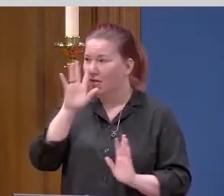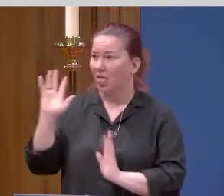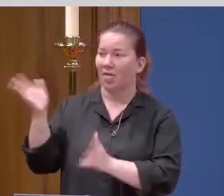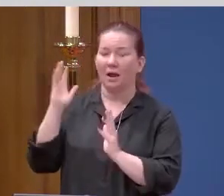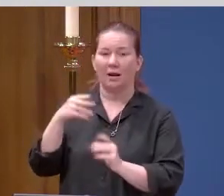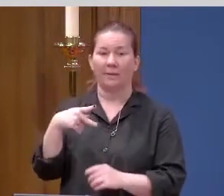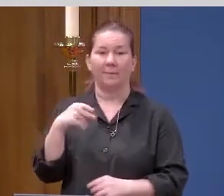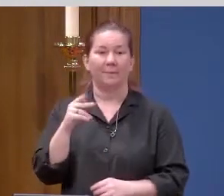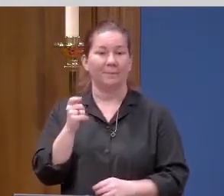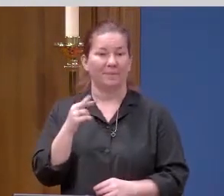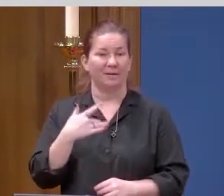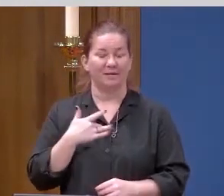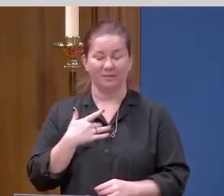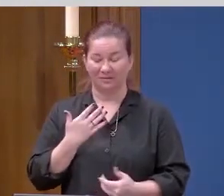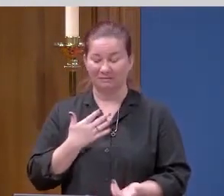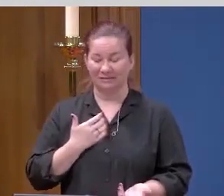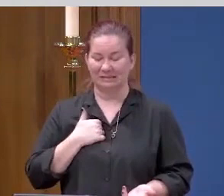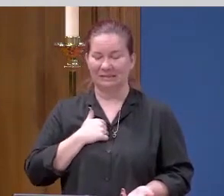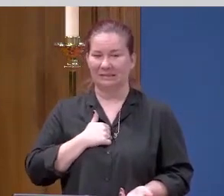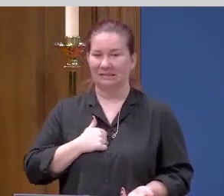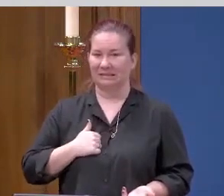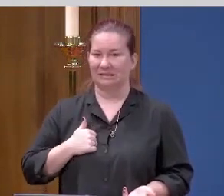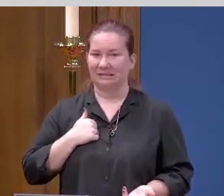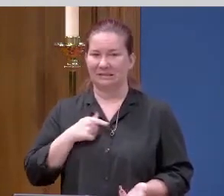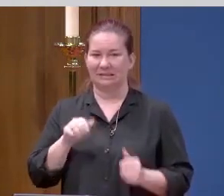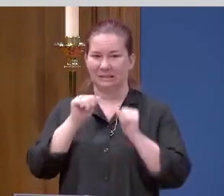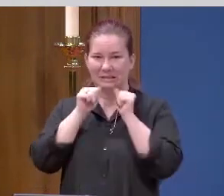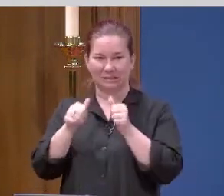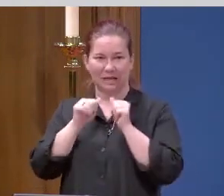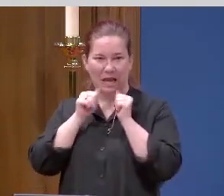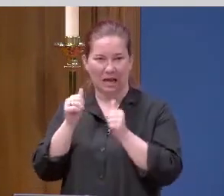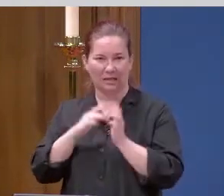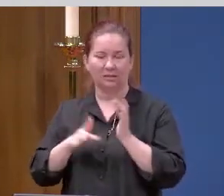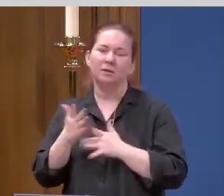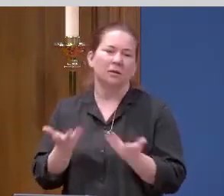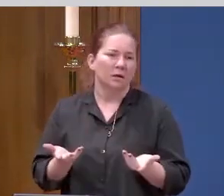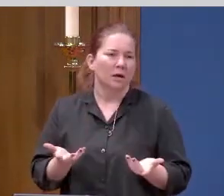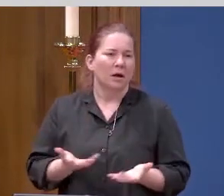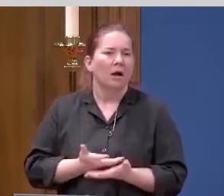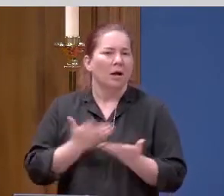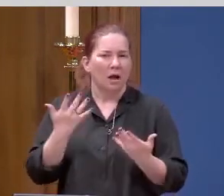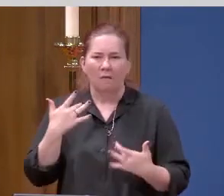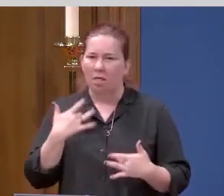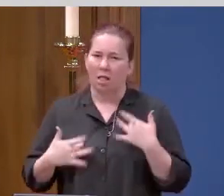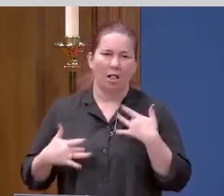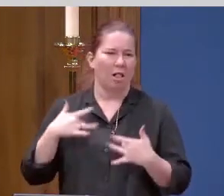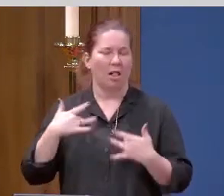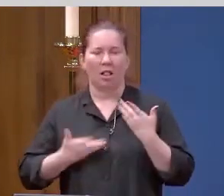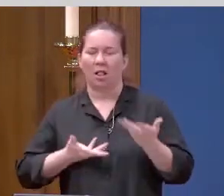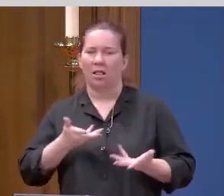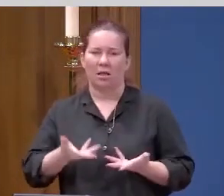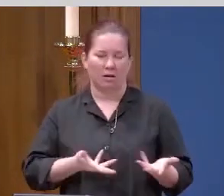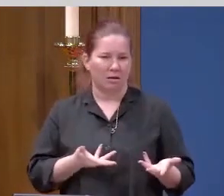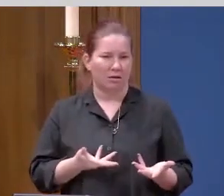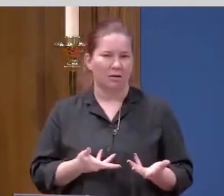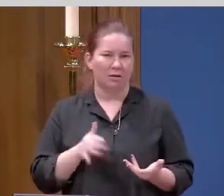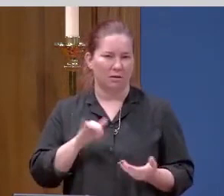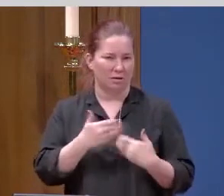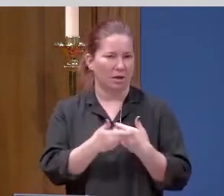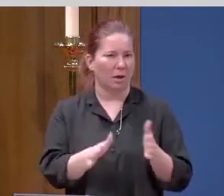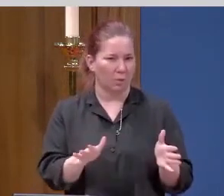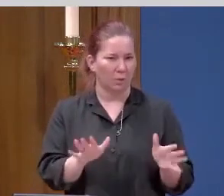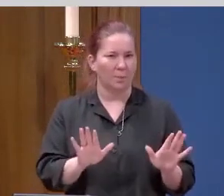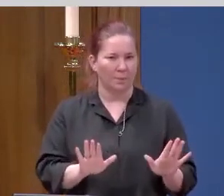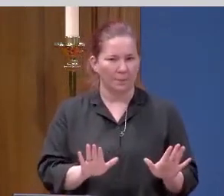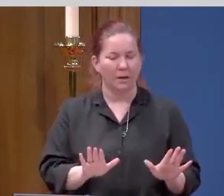Peter's feeling a little remorseful for all the times that he denied them. There's just emotion full in this room.